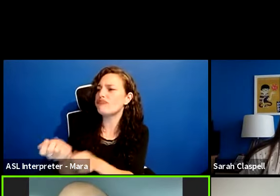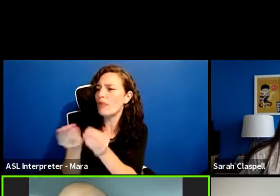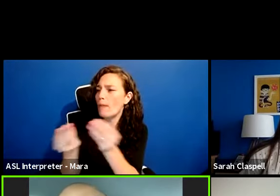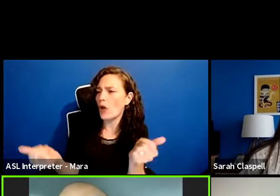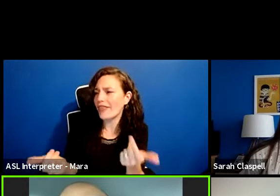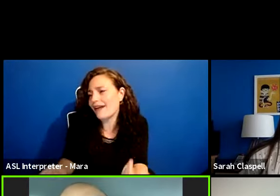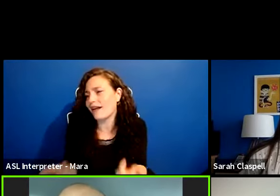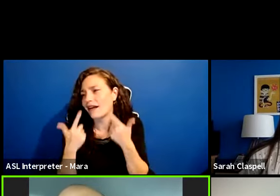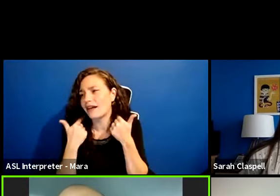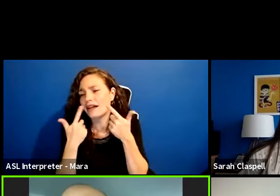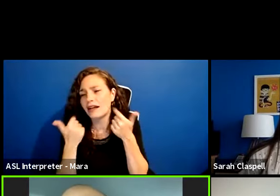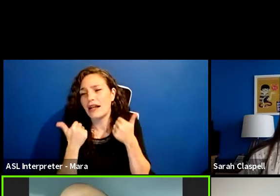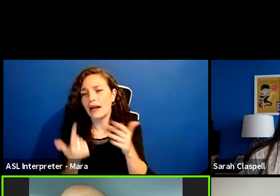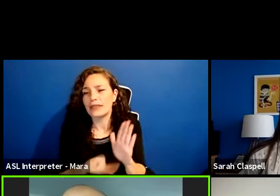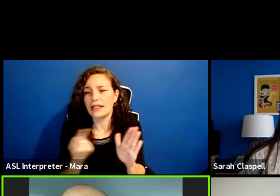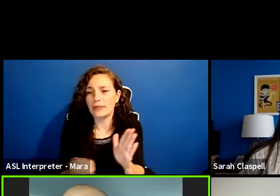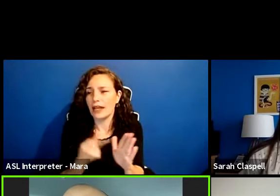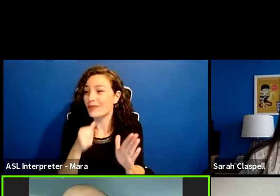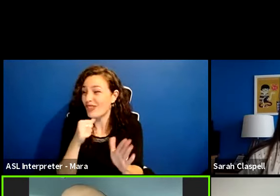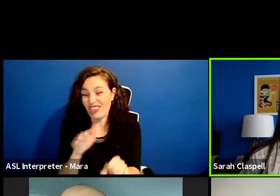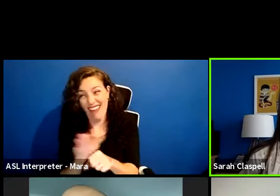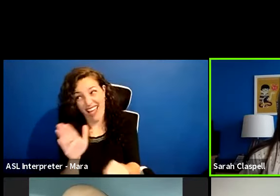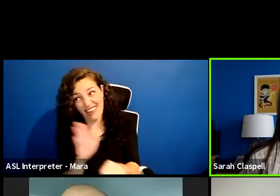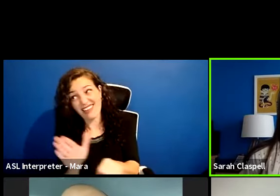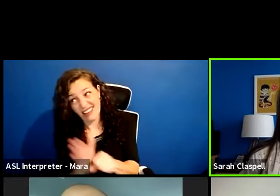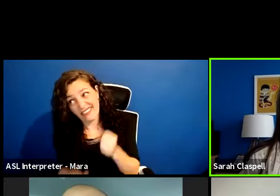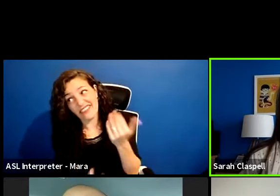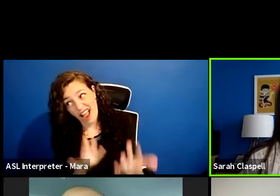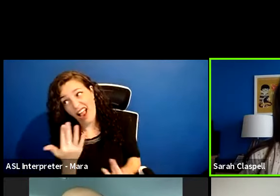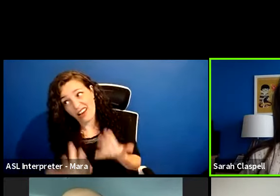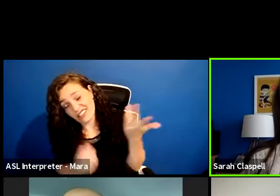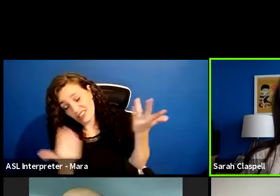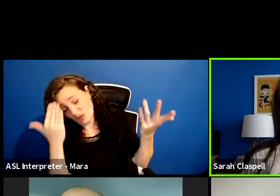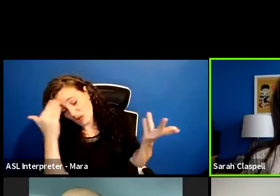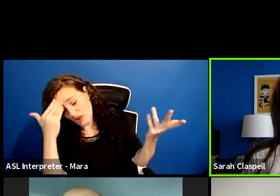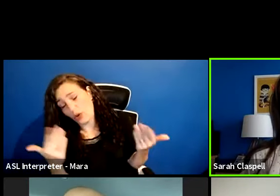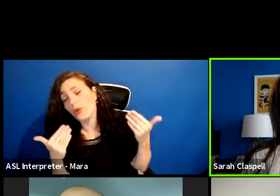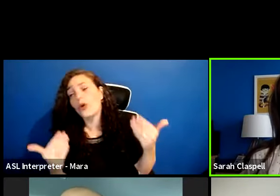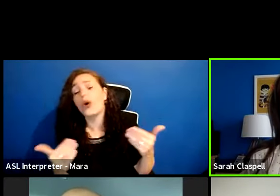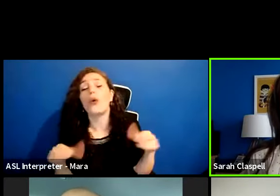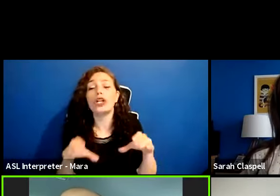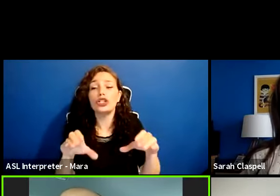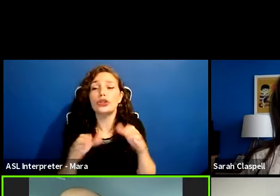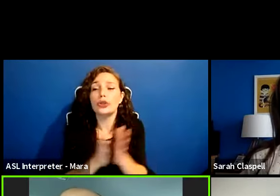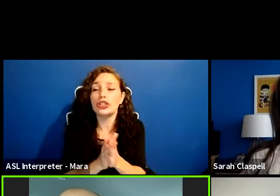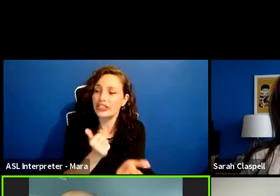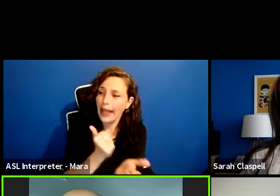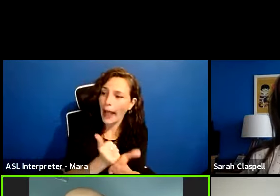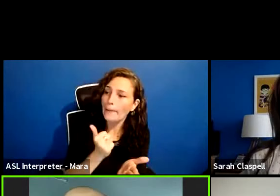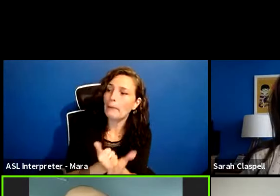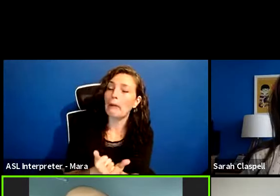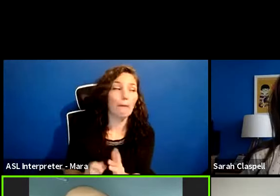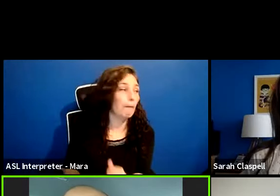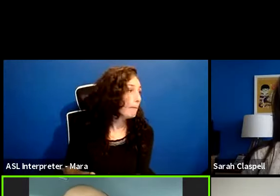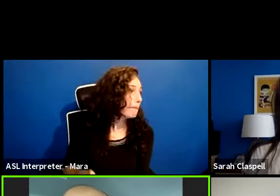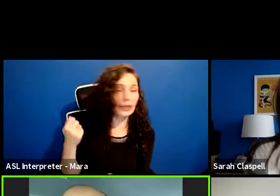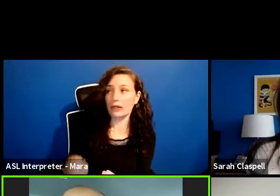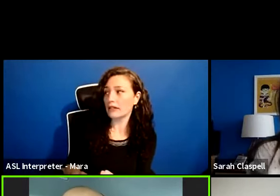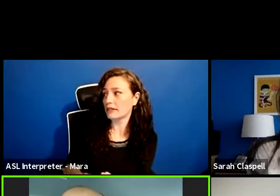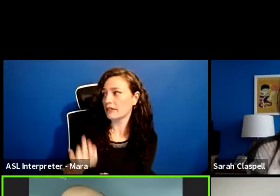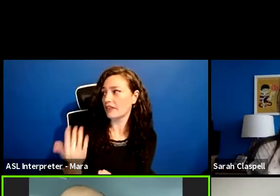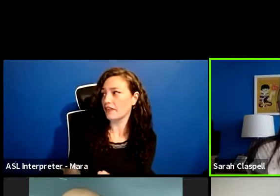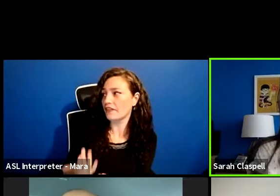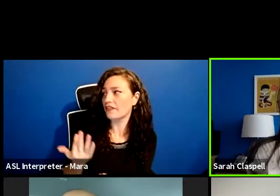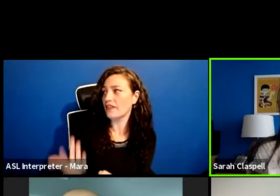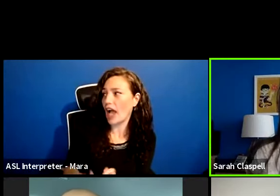But sometimes there aren't enough fires. So, you know, you just got to help the fires along. Sometimes you got to,